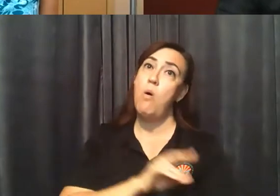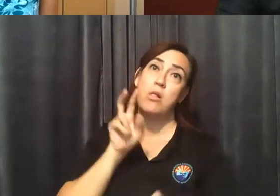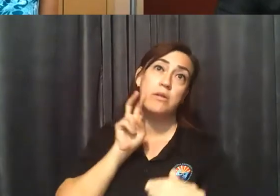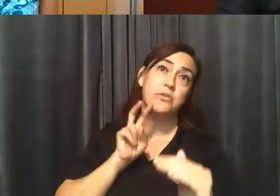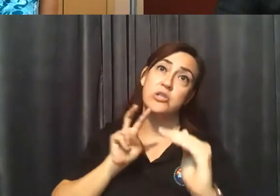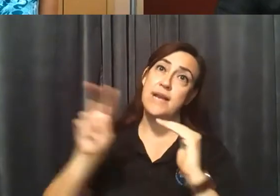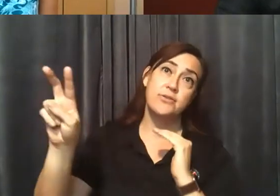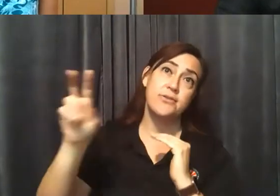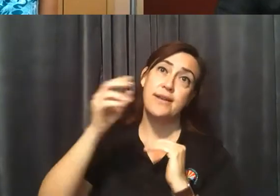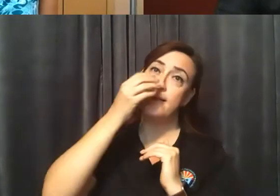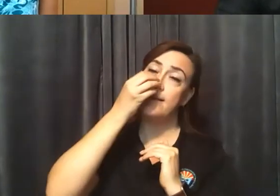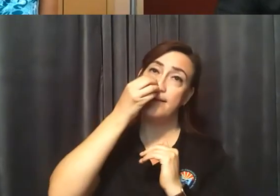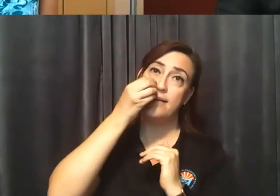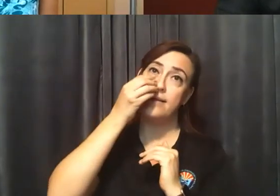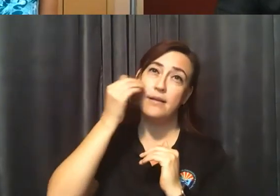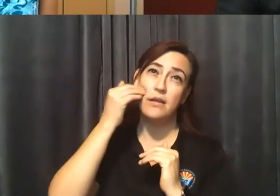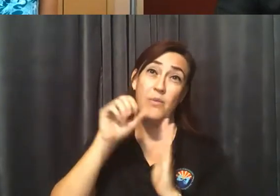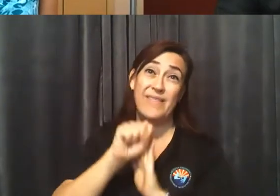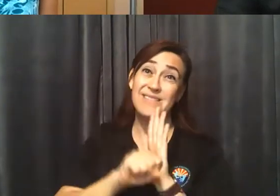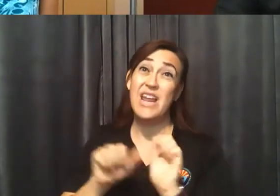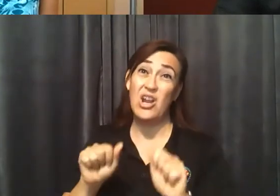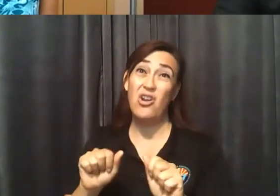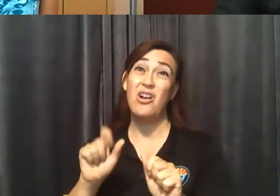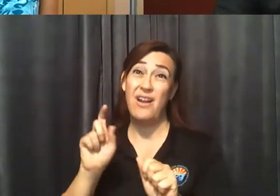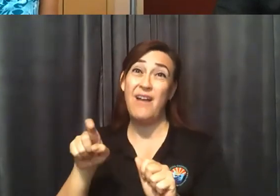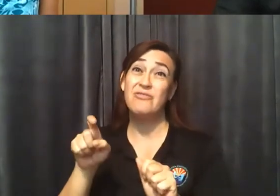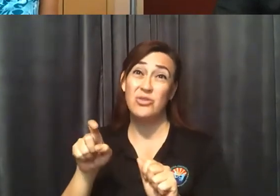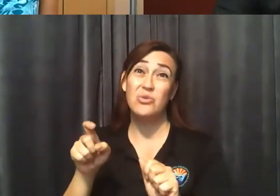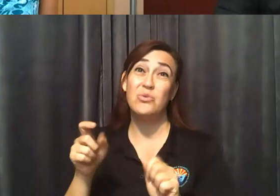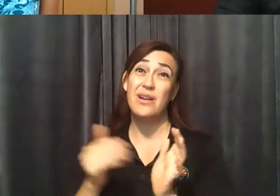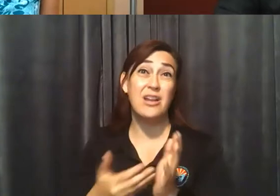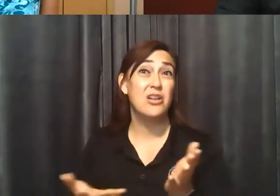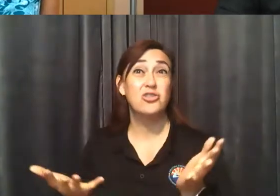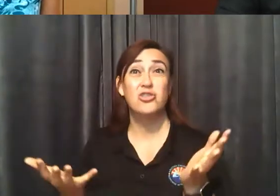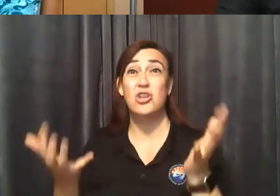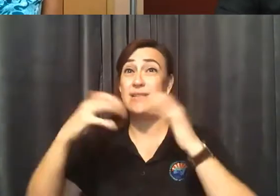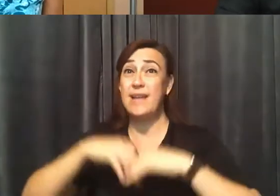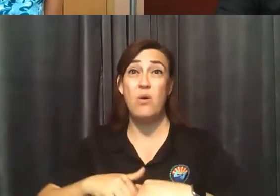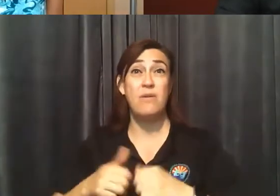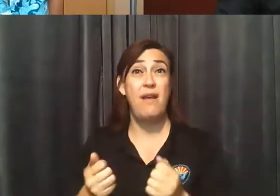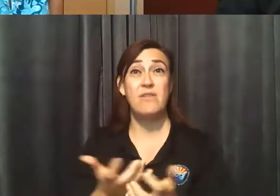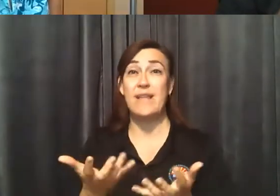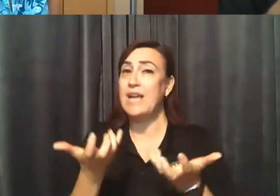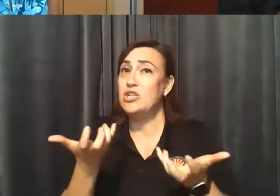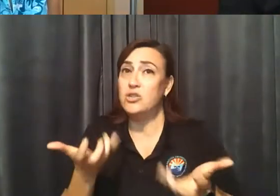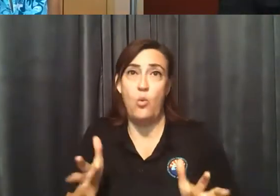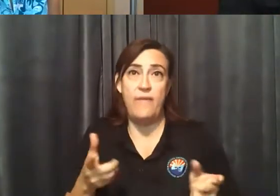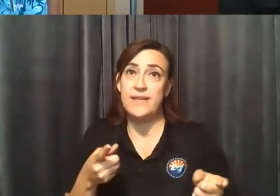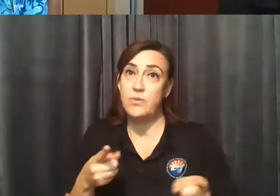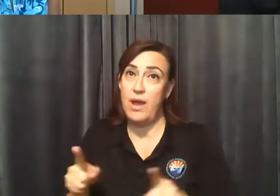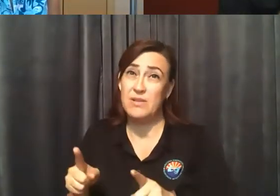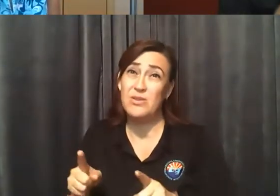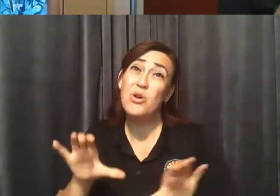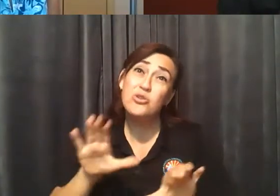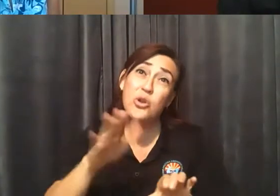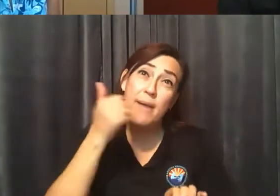at a state level, we could end up having to shut back down. And I don't want to see that at all. So do your part, do